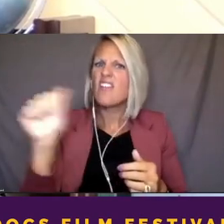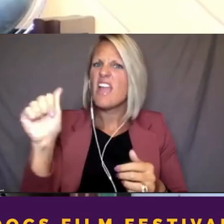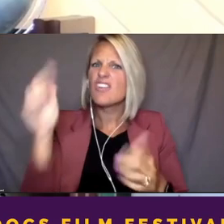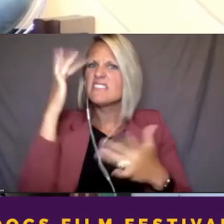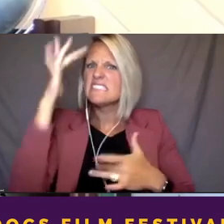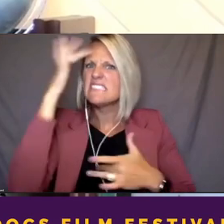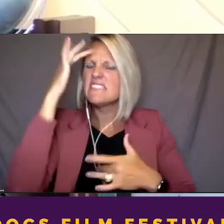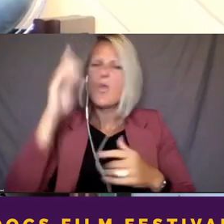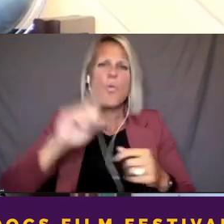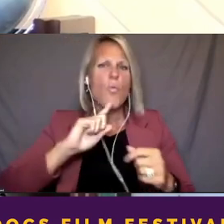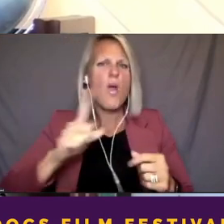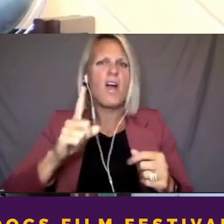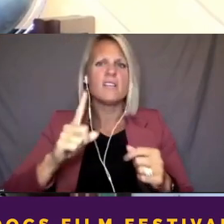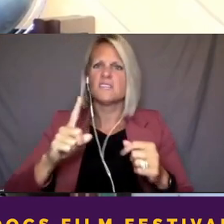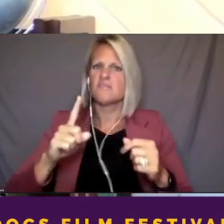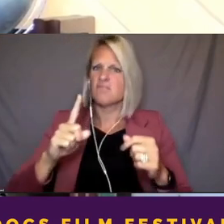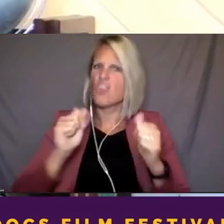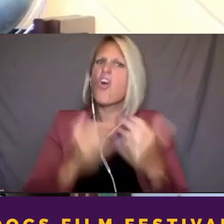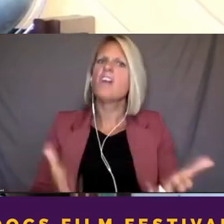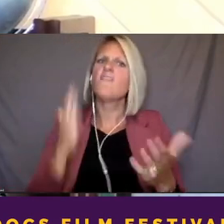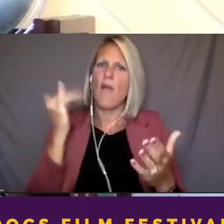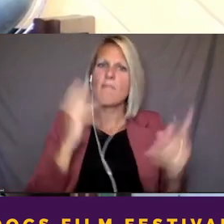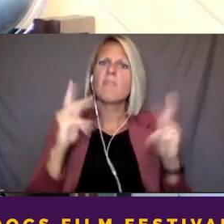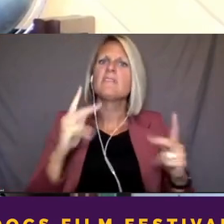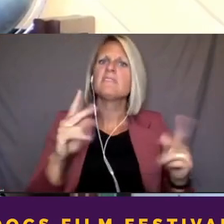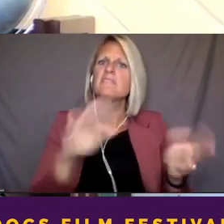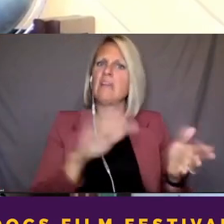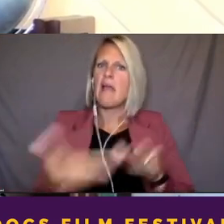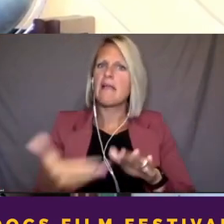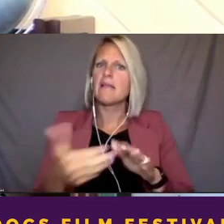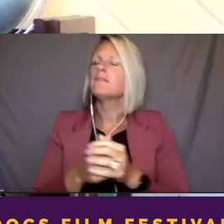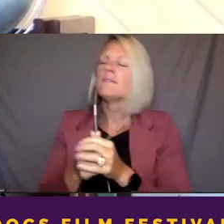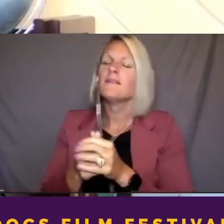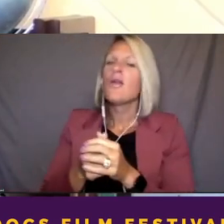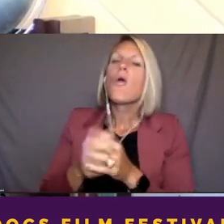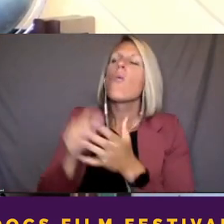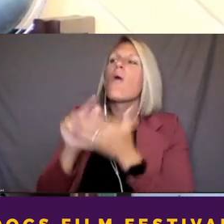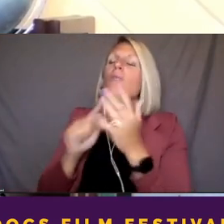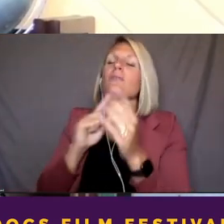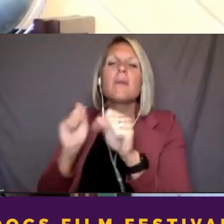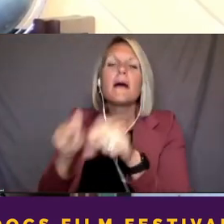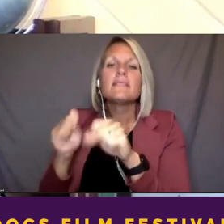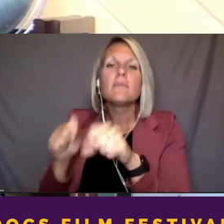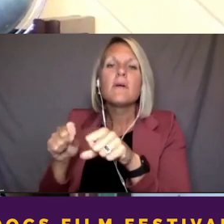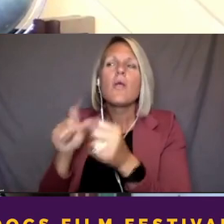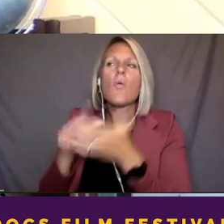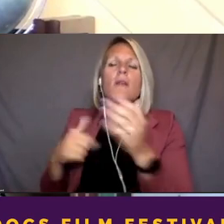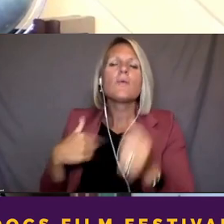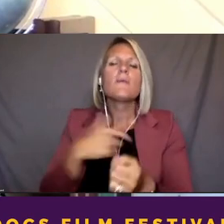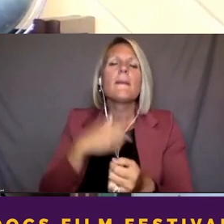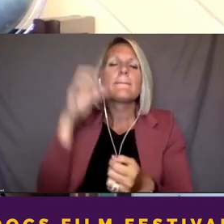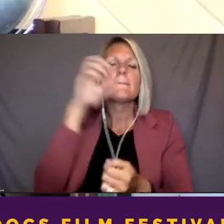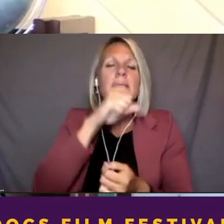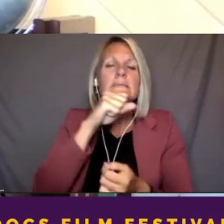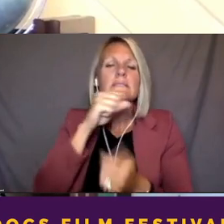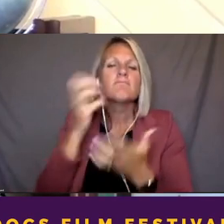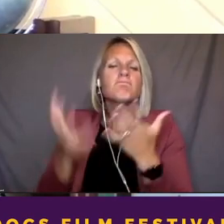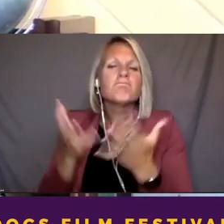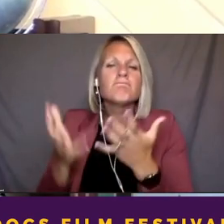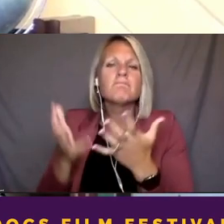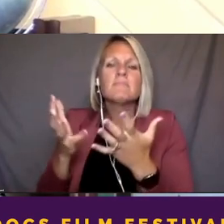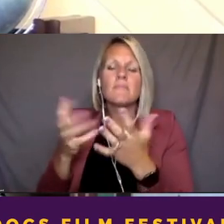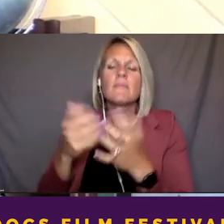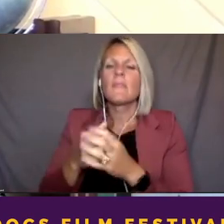deaths. We really wanted to understand whether it was possible. What was possible? What are we missing? You know, when we decided to do,